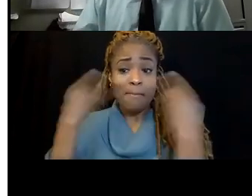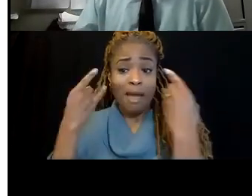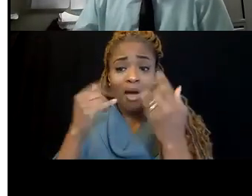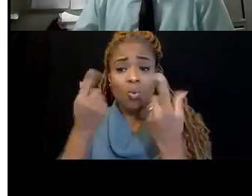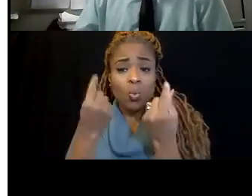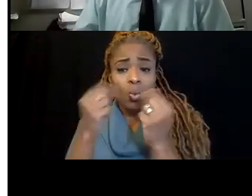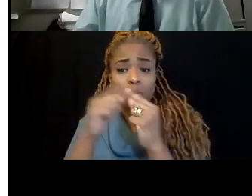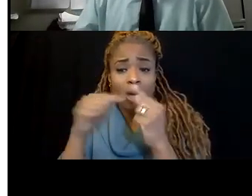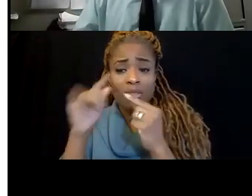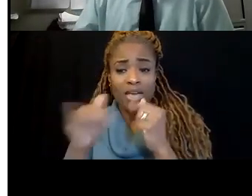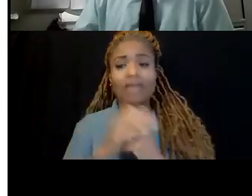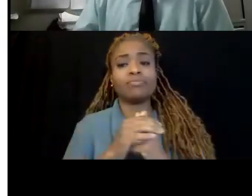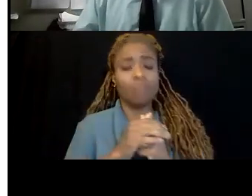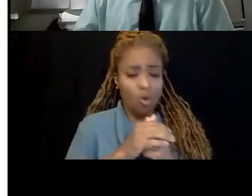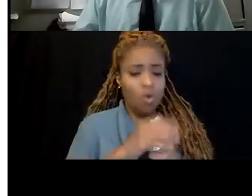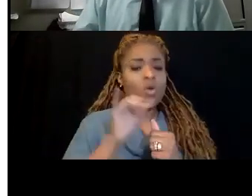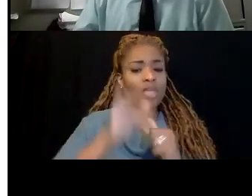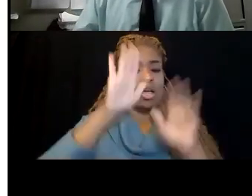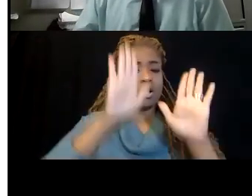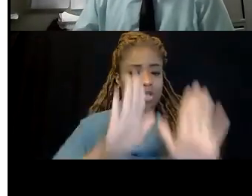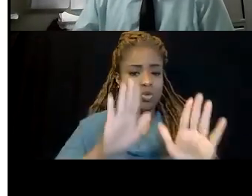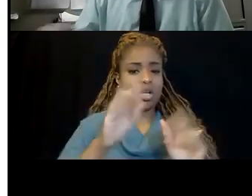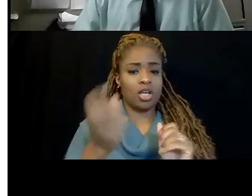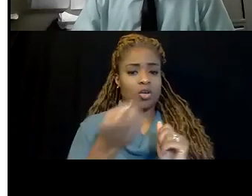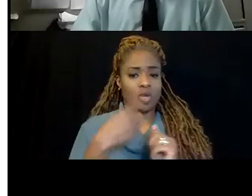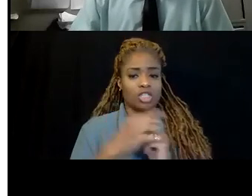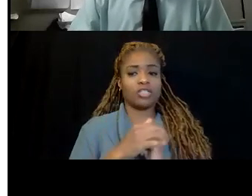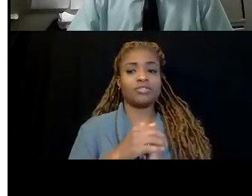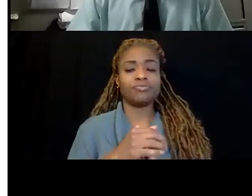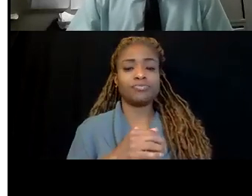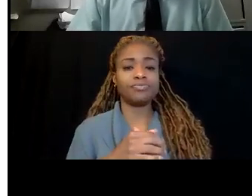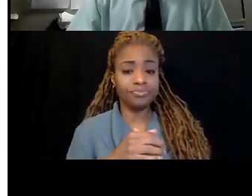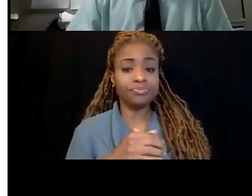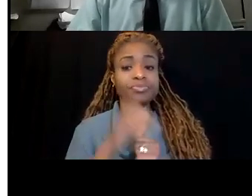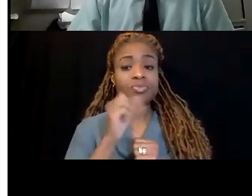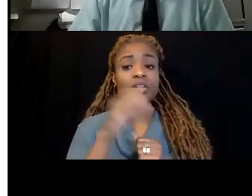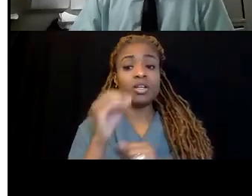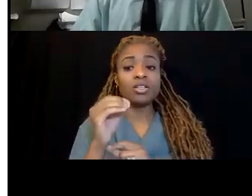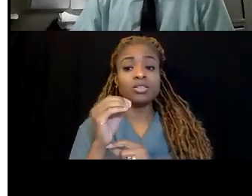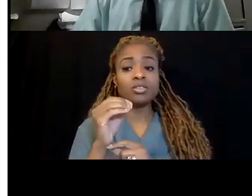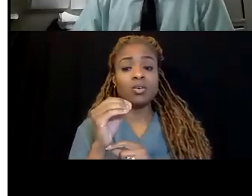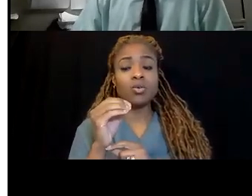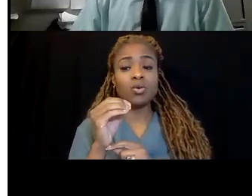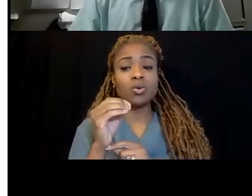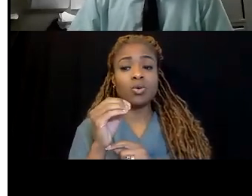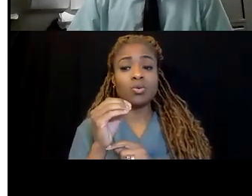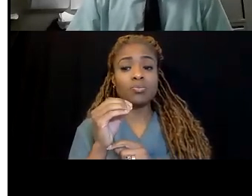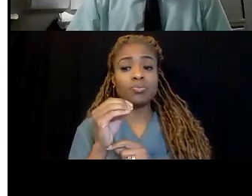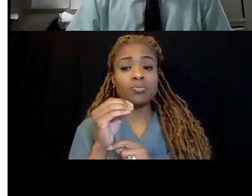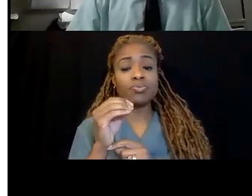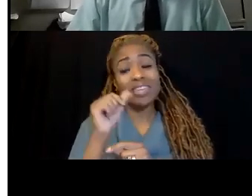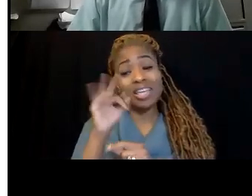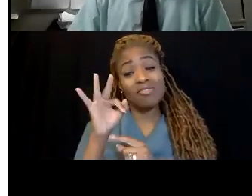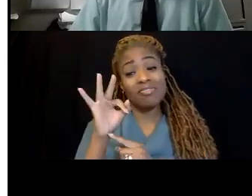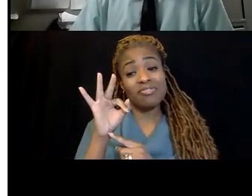Okay. That's a great question. So, if